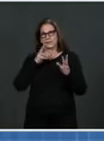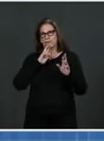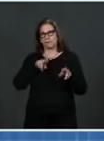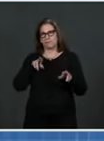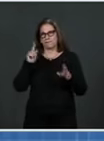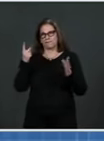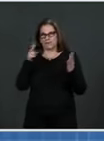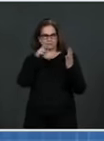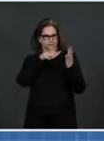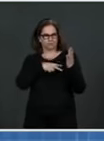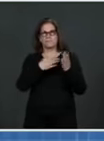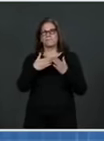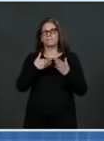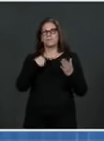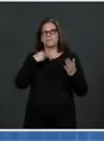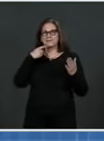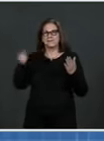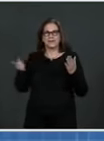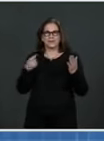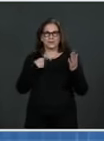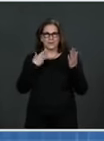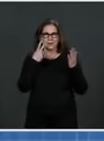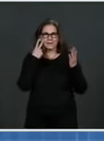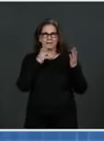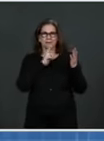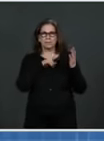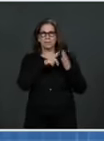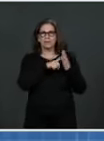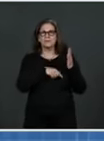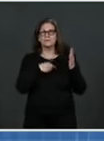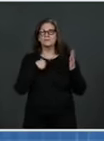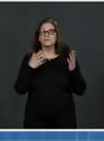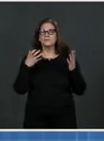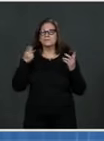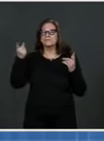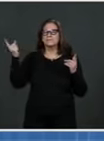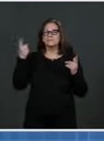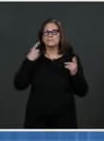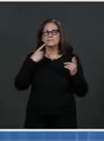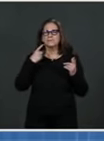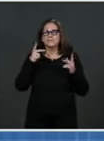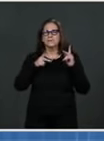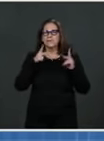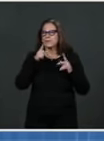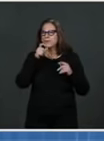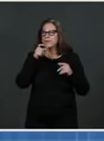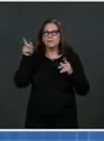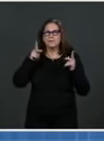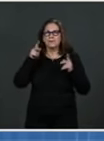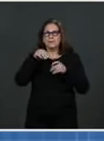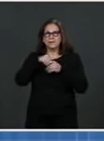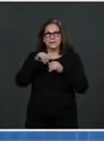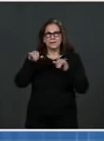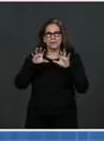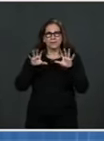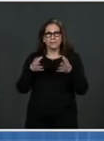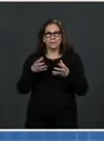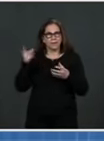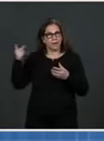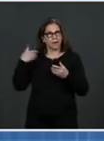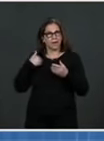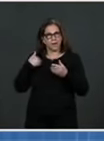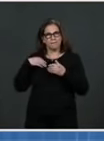who were on that group had access directly to the data that they would need to make a